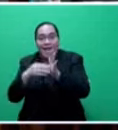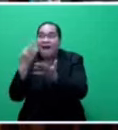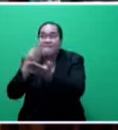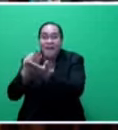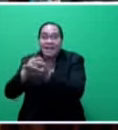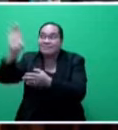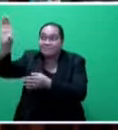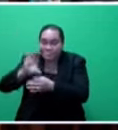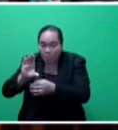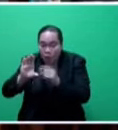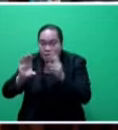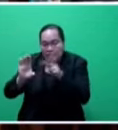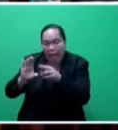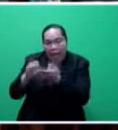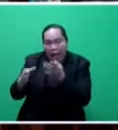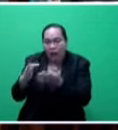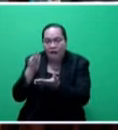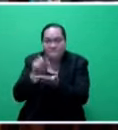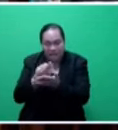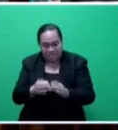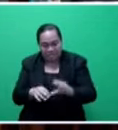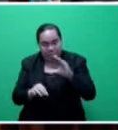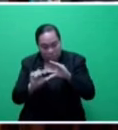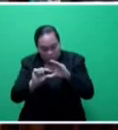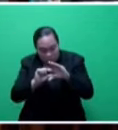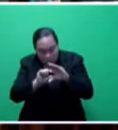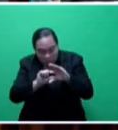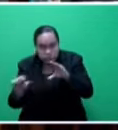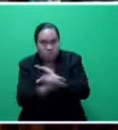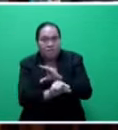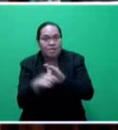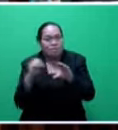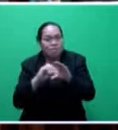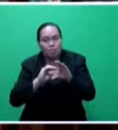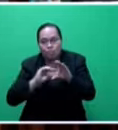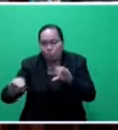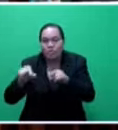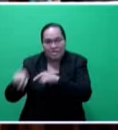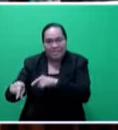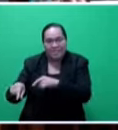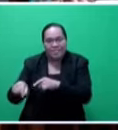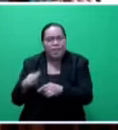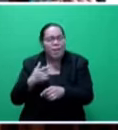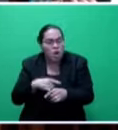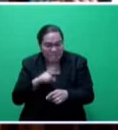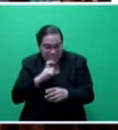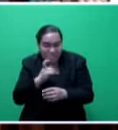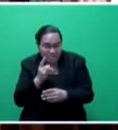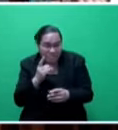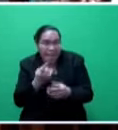at how we can use some of those funds. Because in a crisis, Mr. Speaker, it is very important for the government